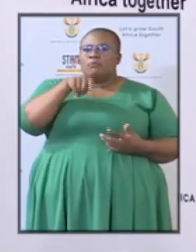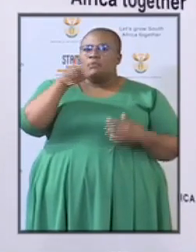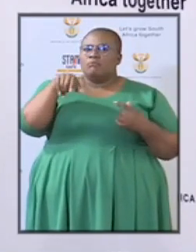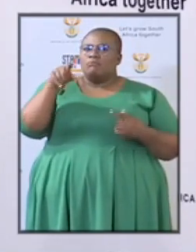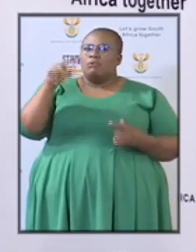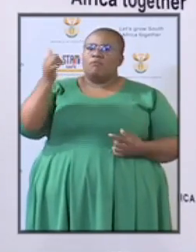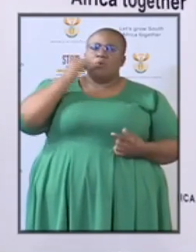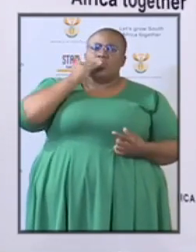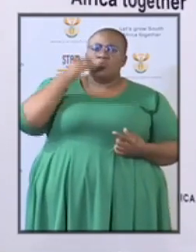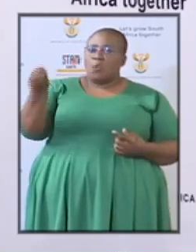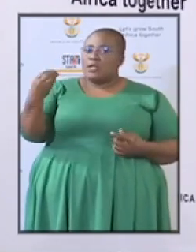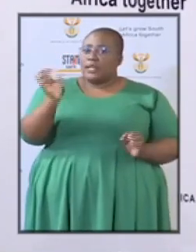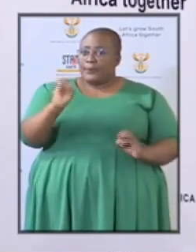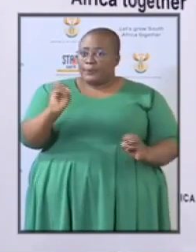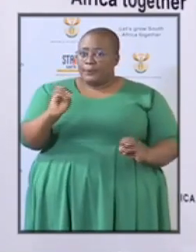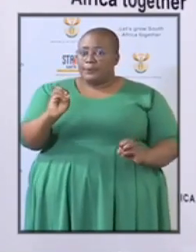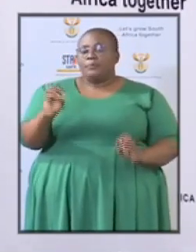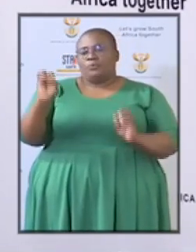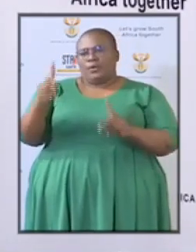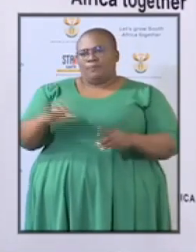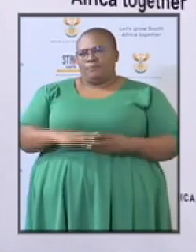Okay, Vuyo.